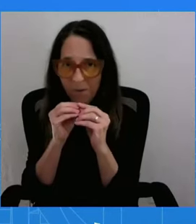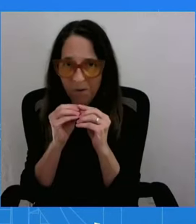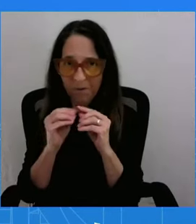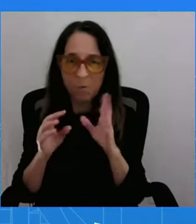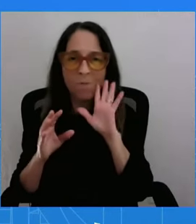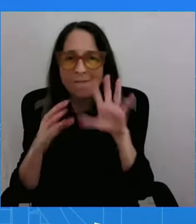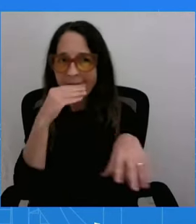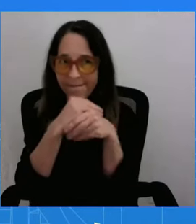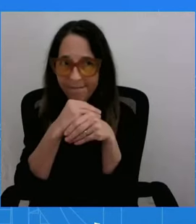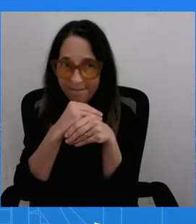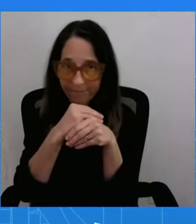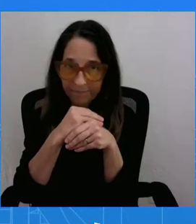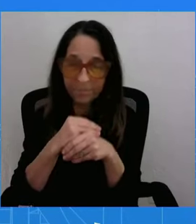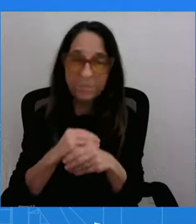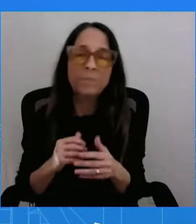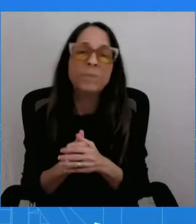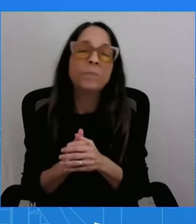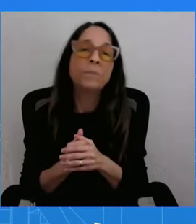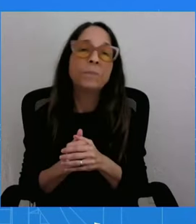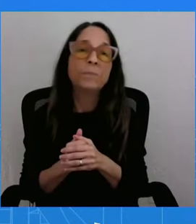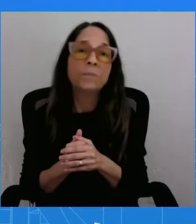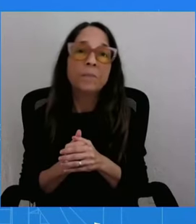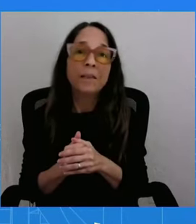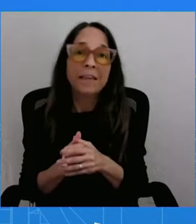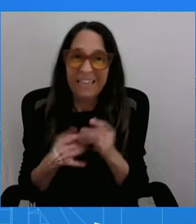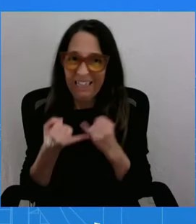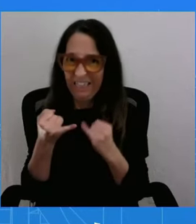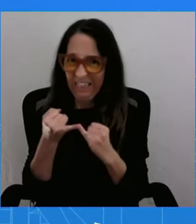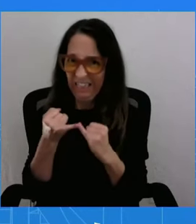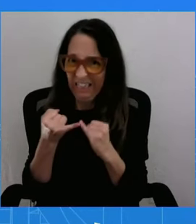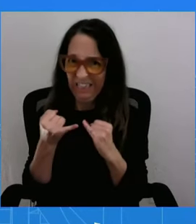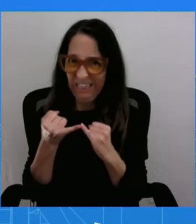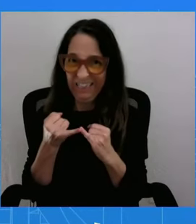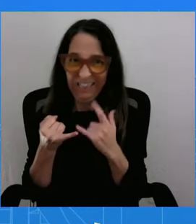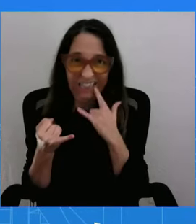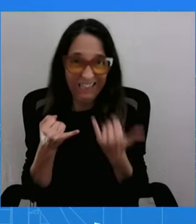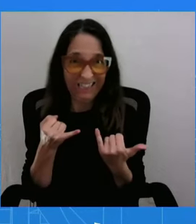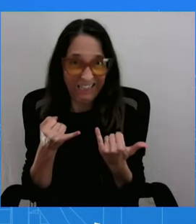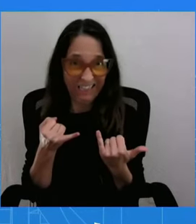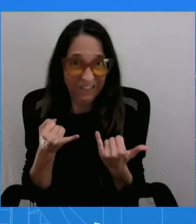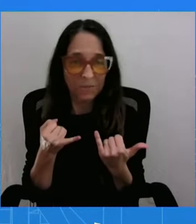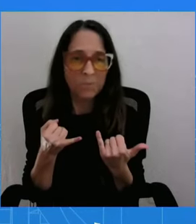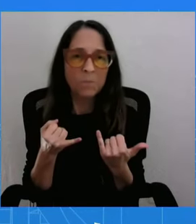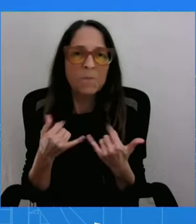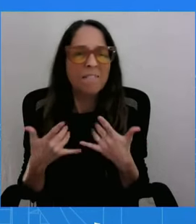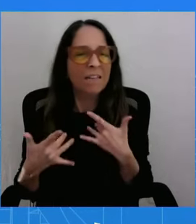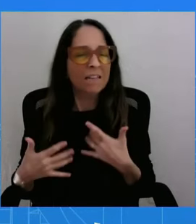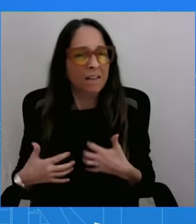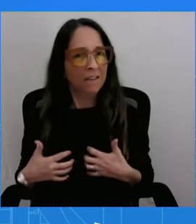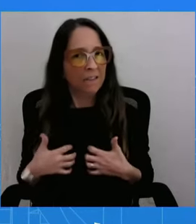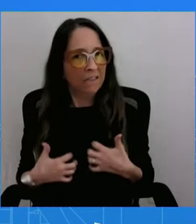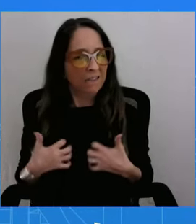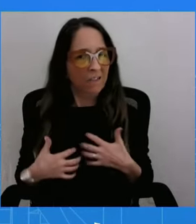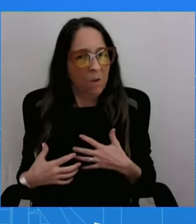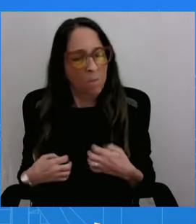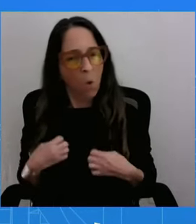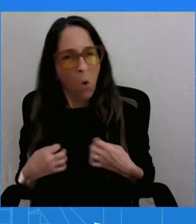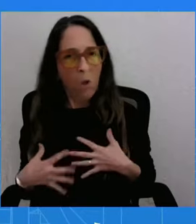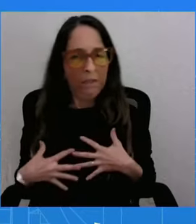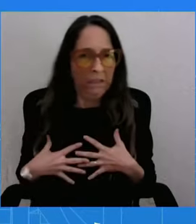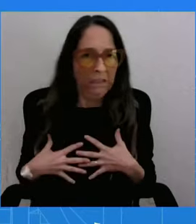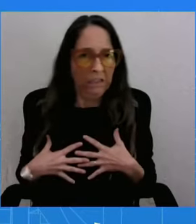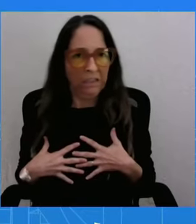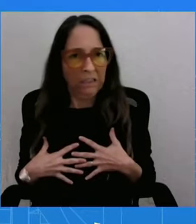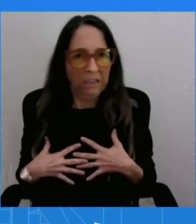So lastly, today is a day of mixed emotions for us in the press office as we say goodbye to Christine Thompson